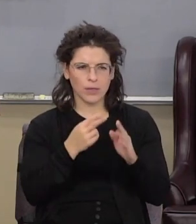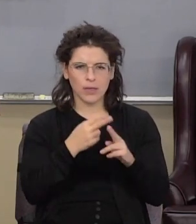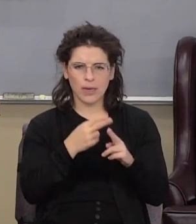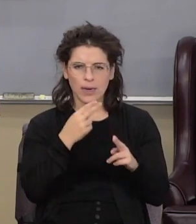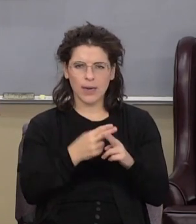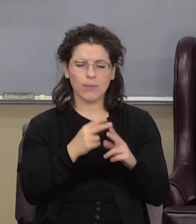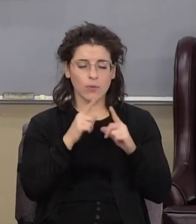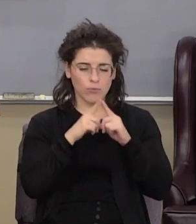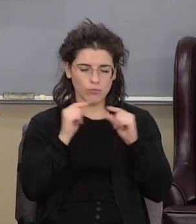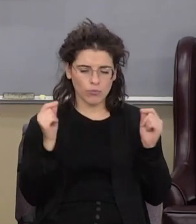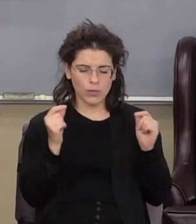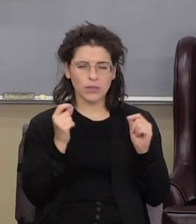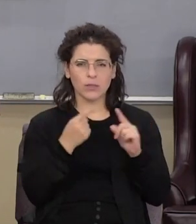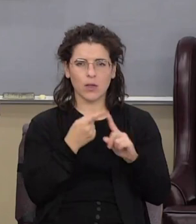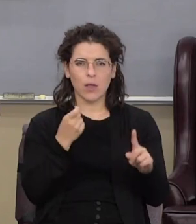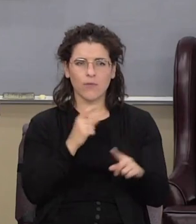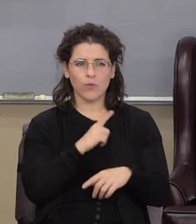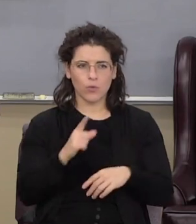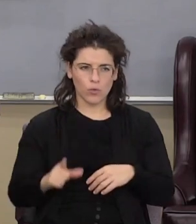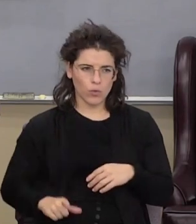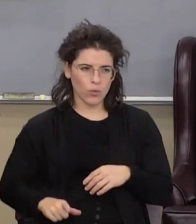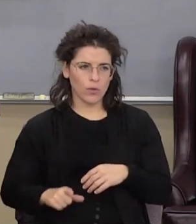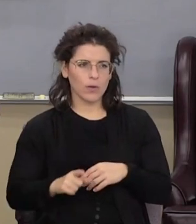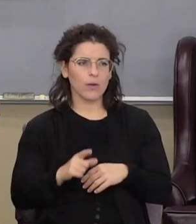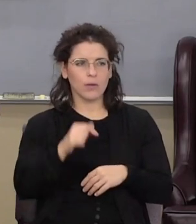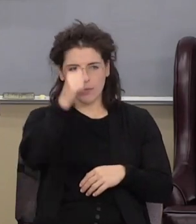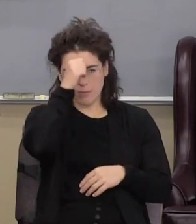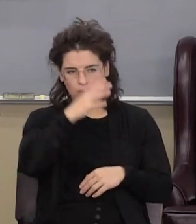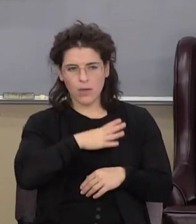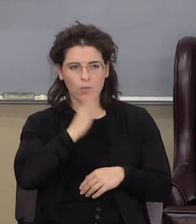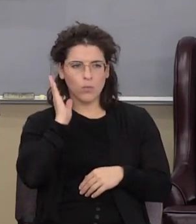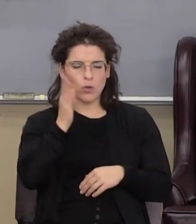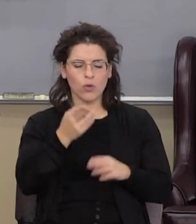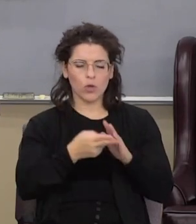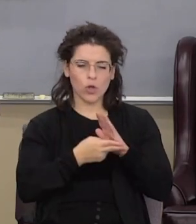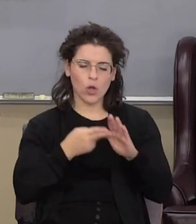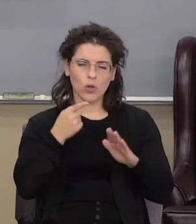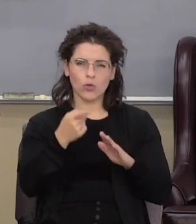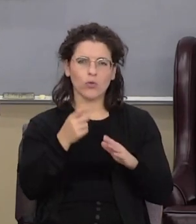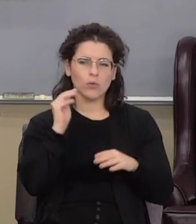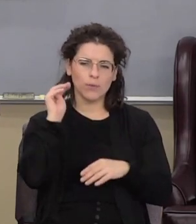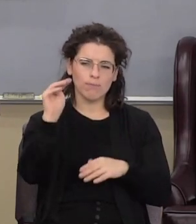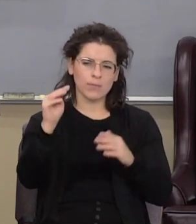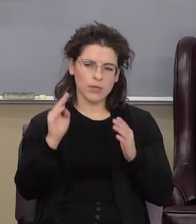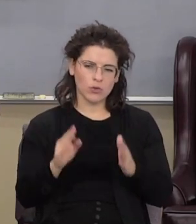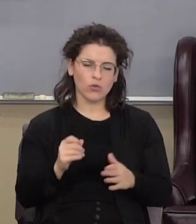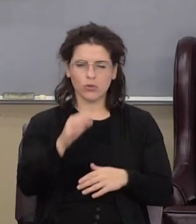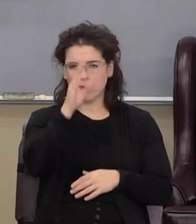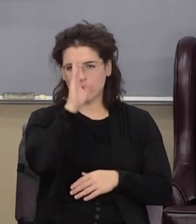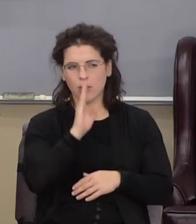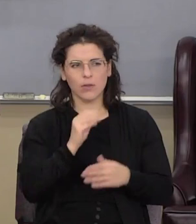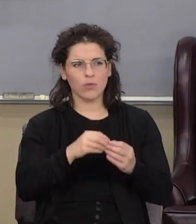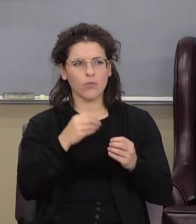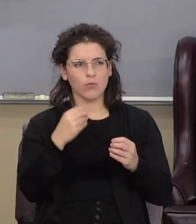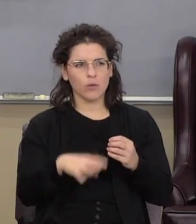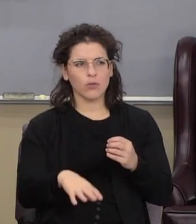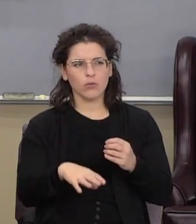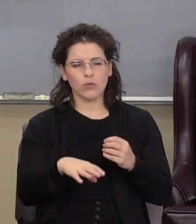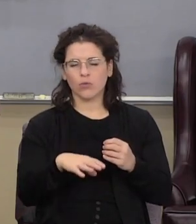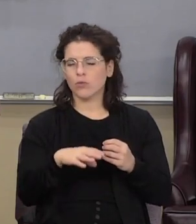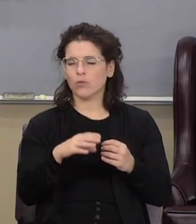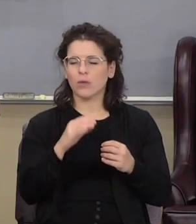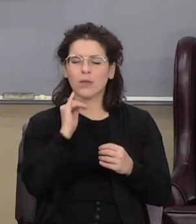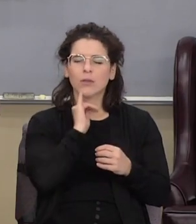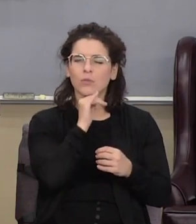the priest of the Lord men shall call you the ministers of our God you shall eat the rich of the Gentiles and in the glory show you both yourself Israel